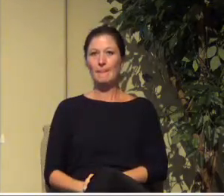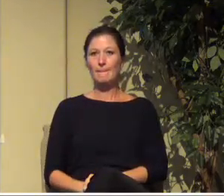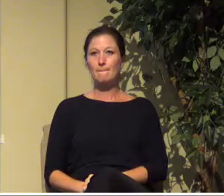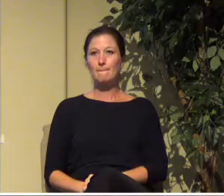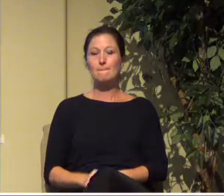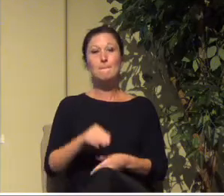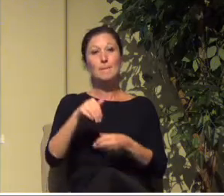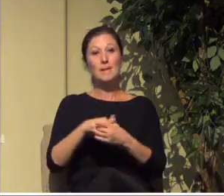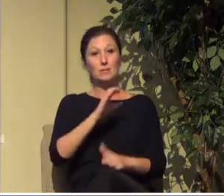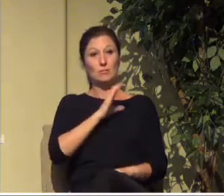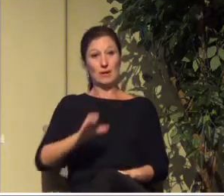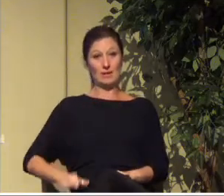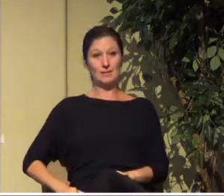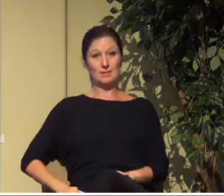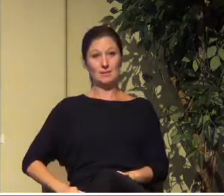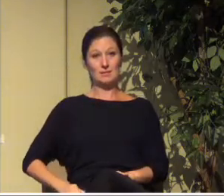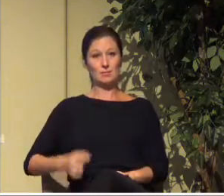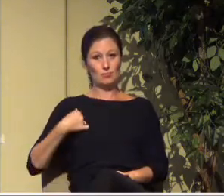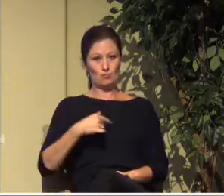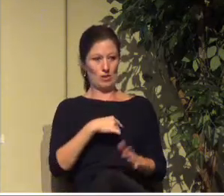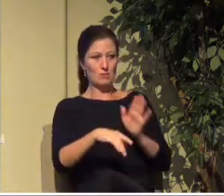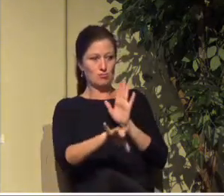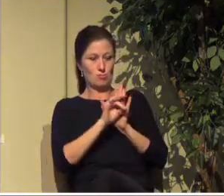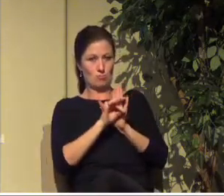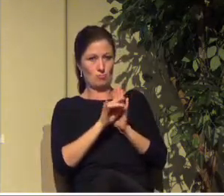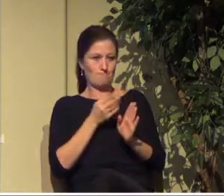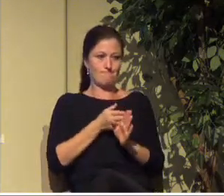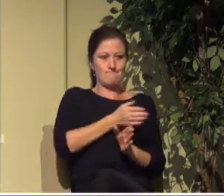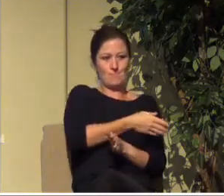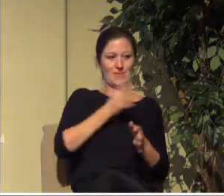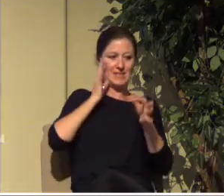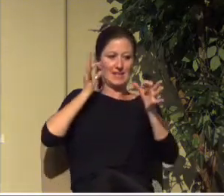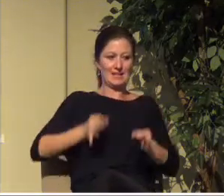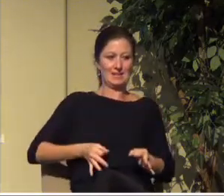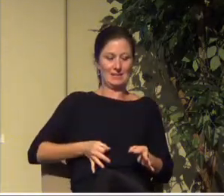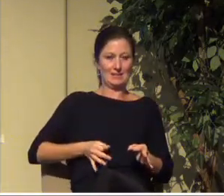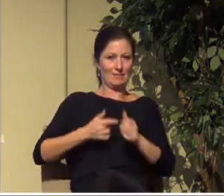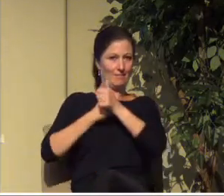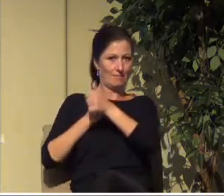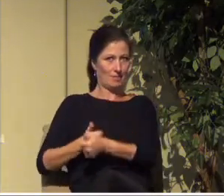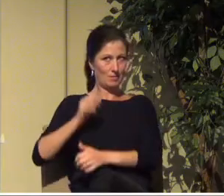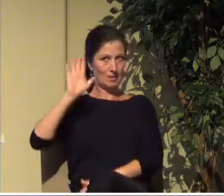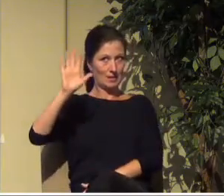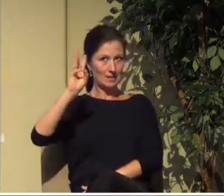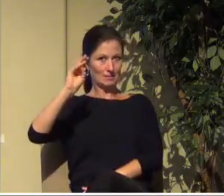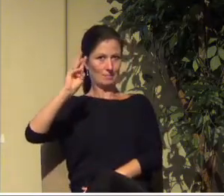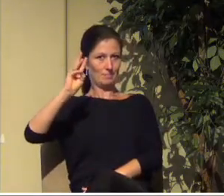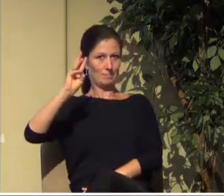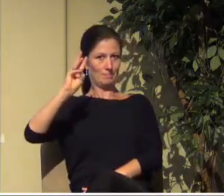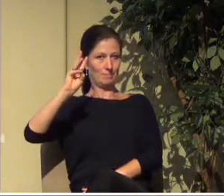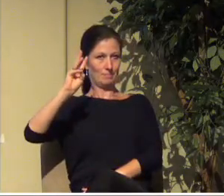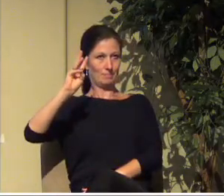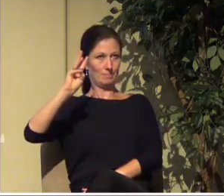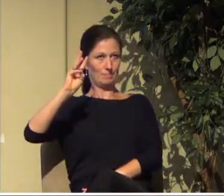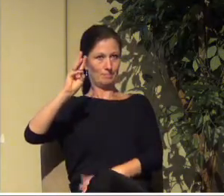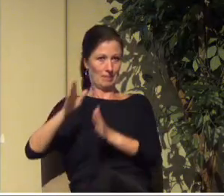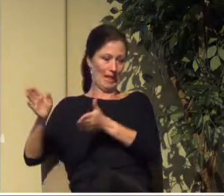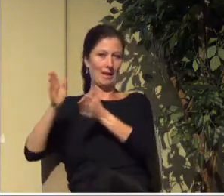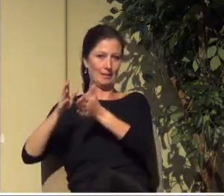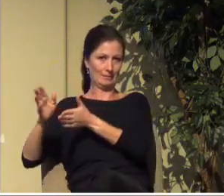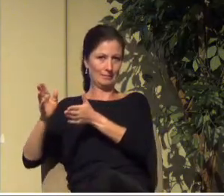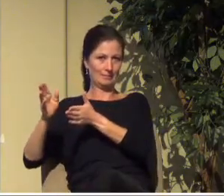also chosen having been predestined according to the plan of him who works out everything in conformity with the purpose of his will